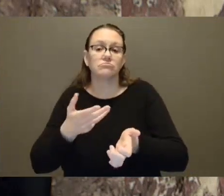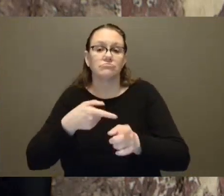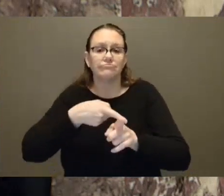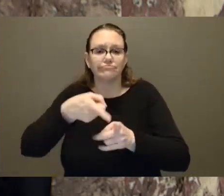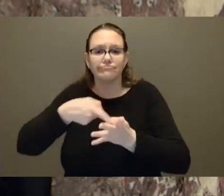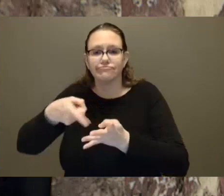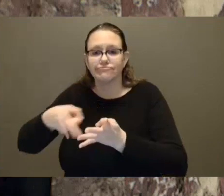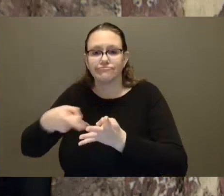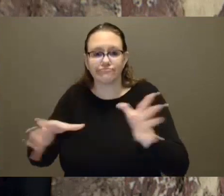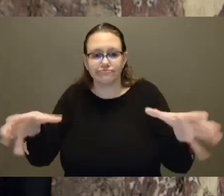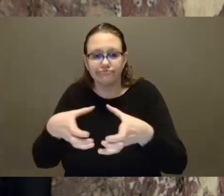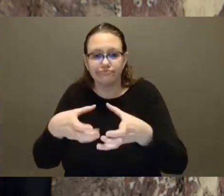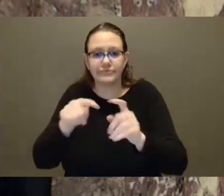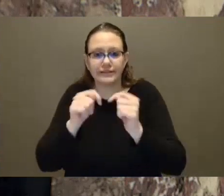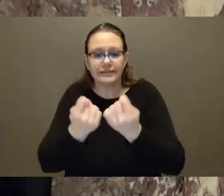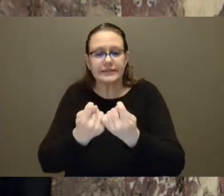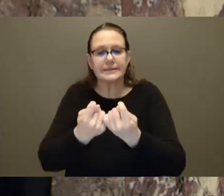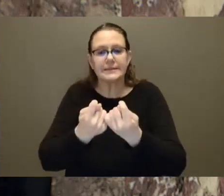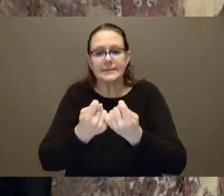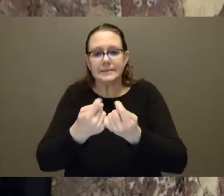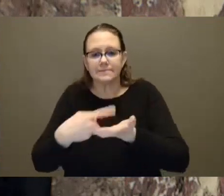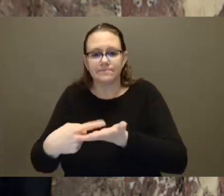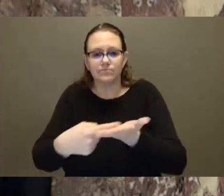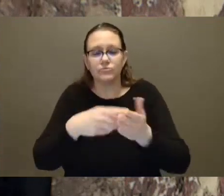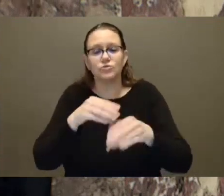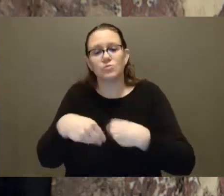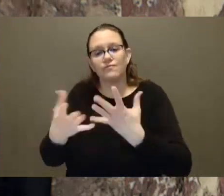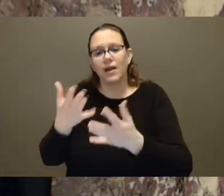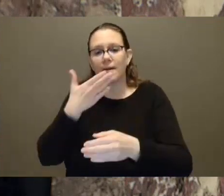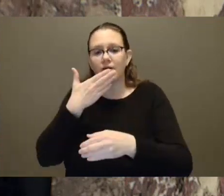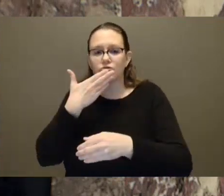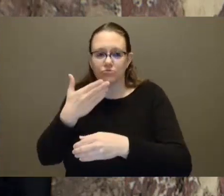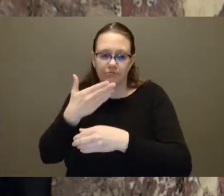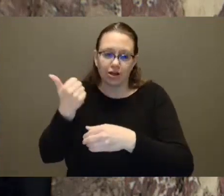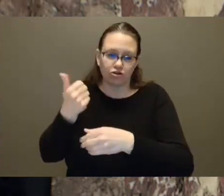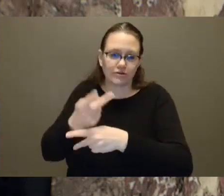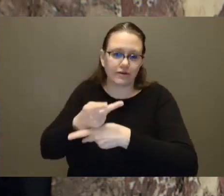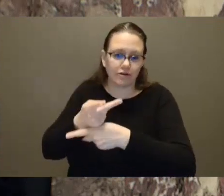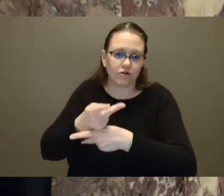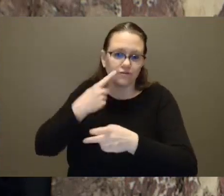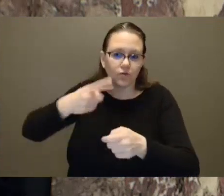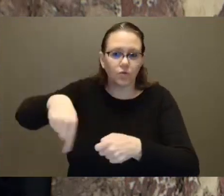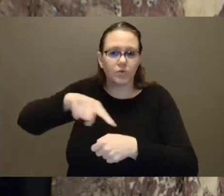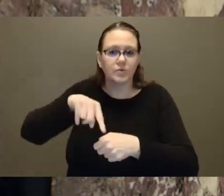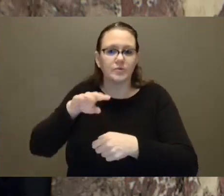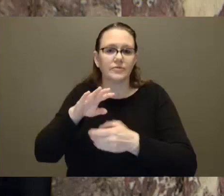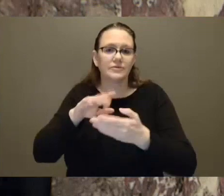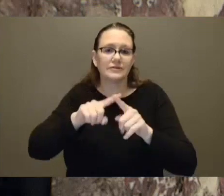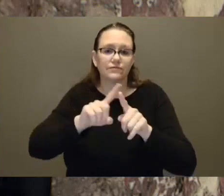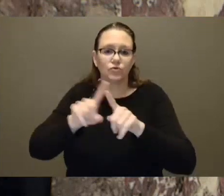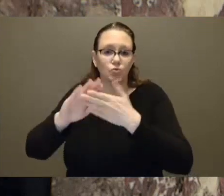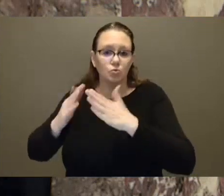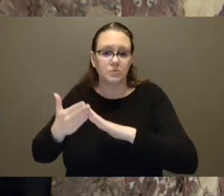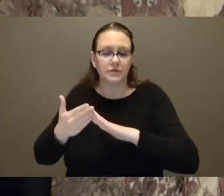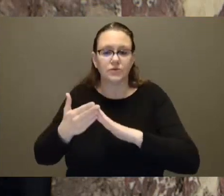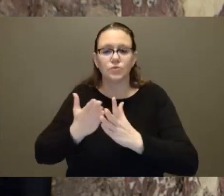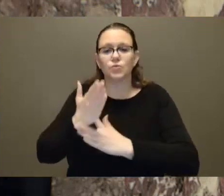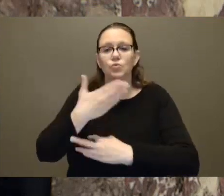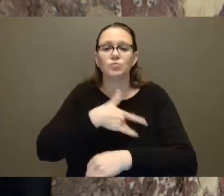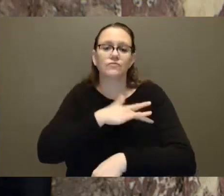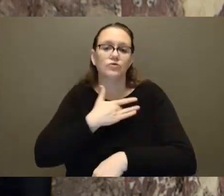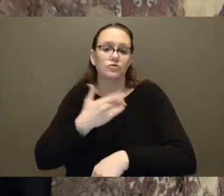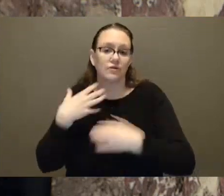significantly expands primary care for people and communities. Through the Provincial Health Services Authority and BC Women's, we are continuing